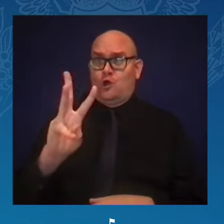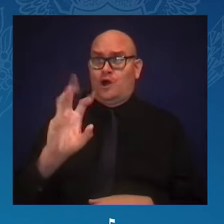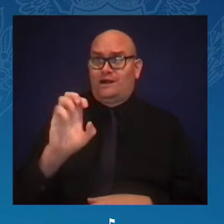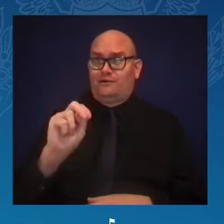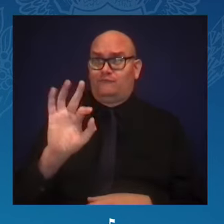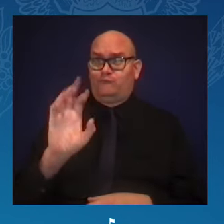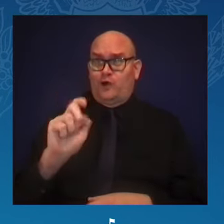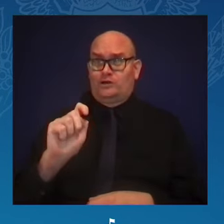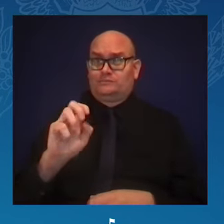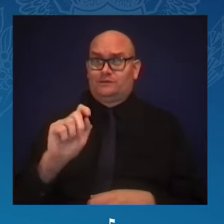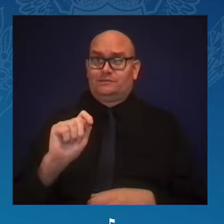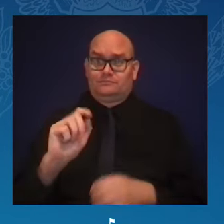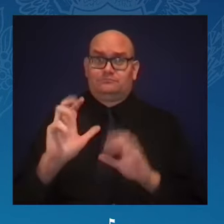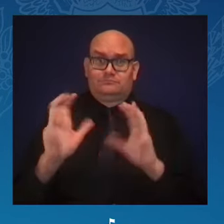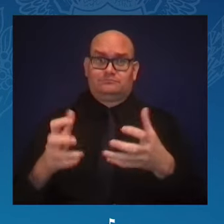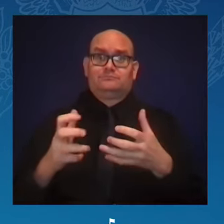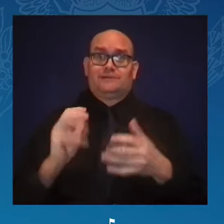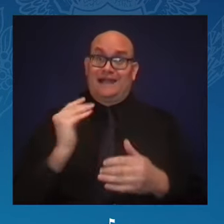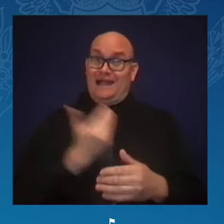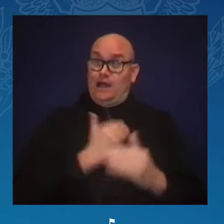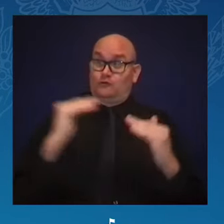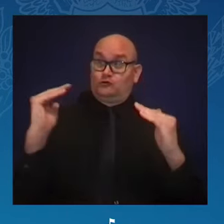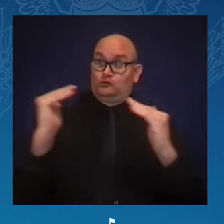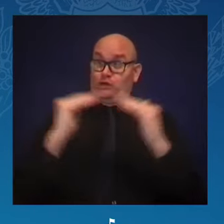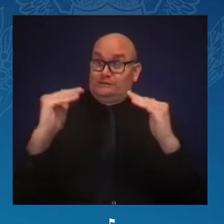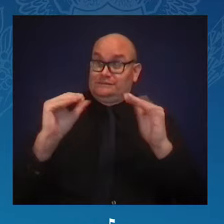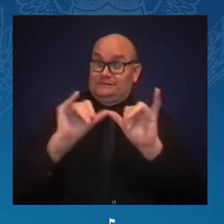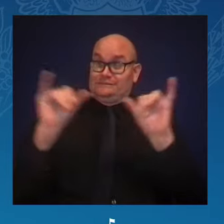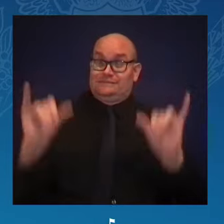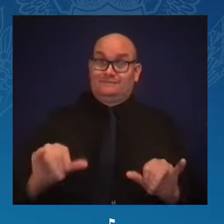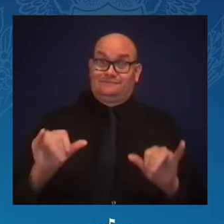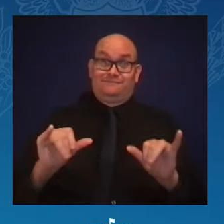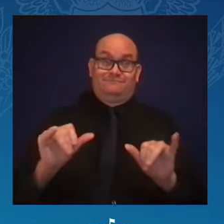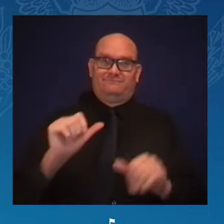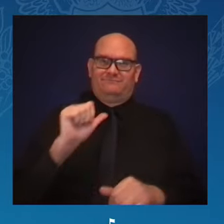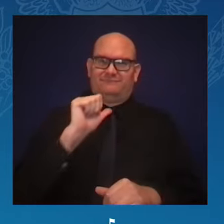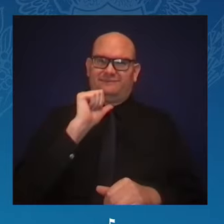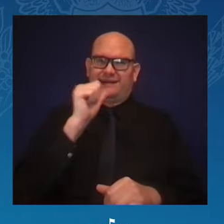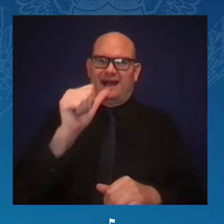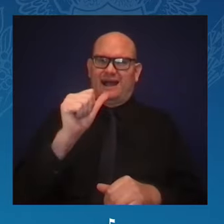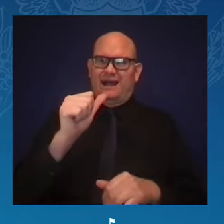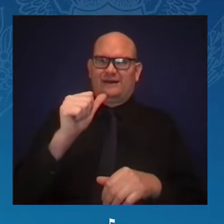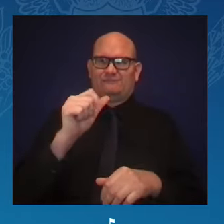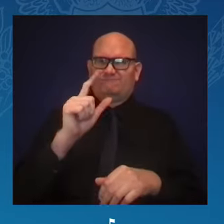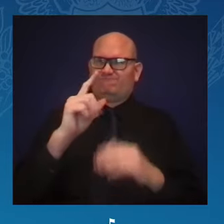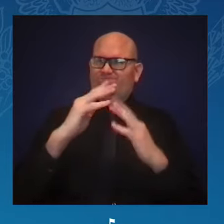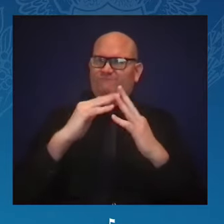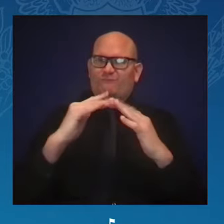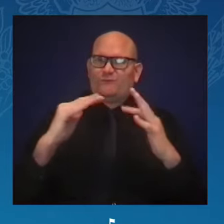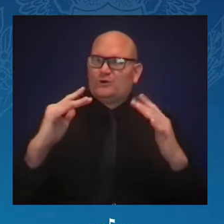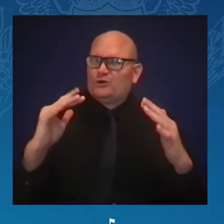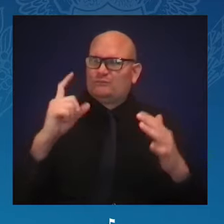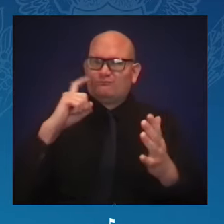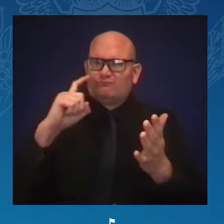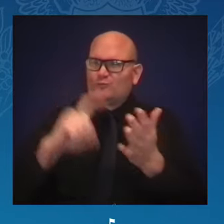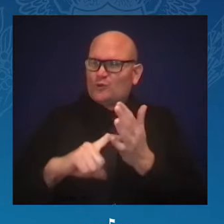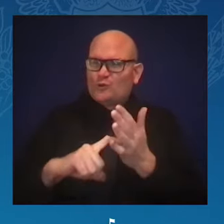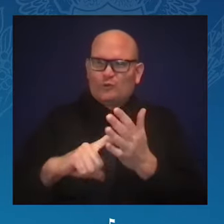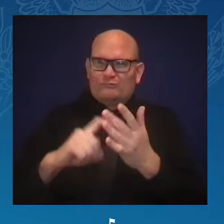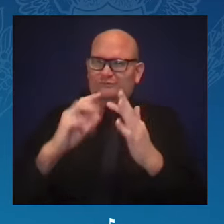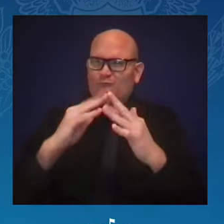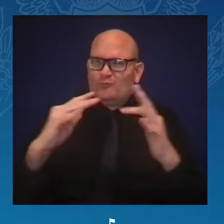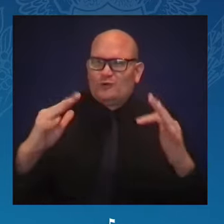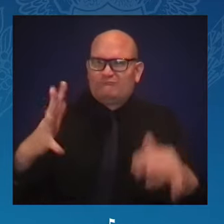So, when we took office, President Biden and I have appointed more black women to the federal appellate courts than